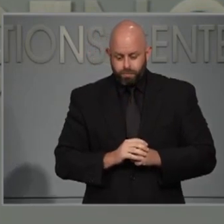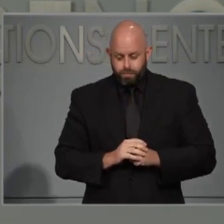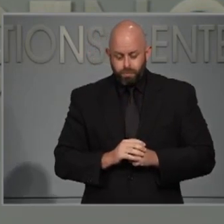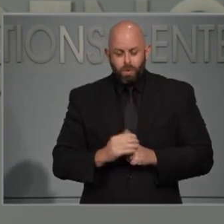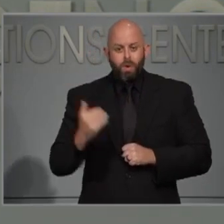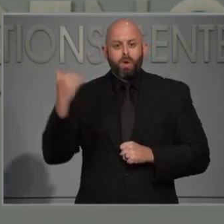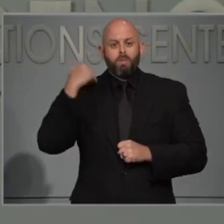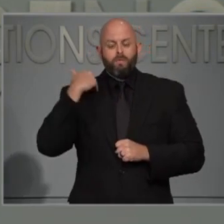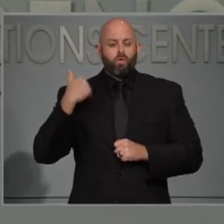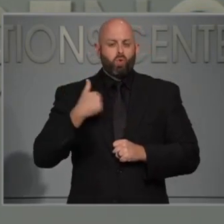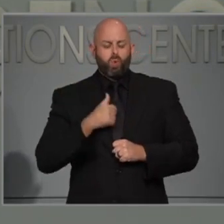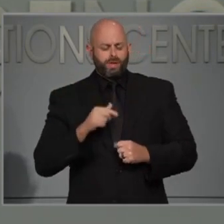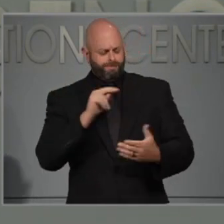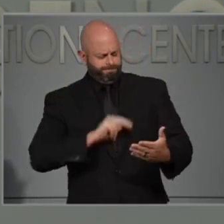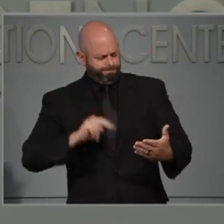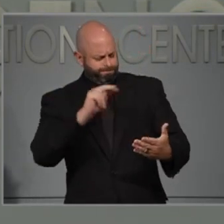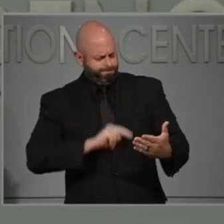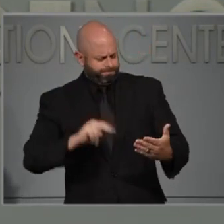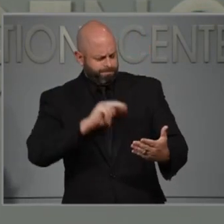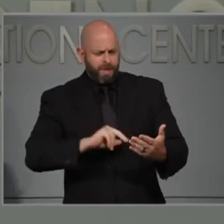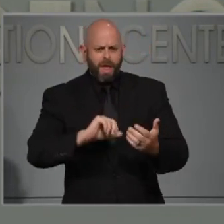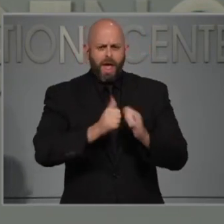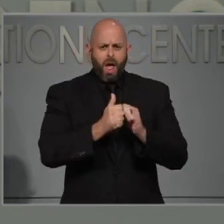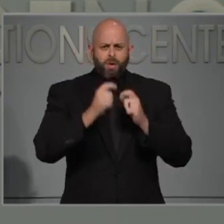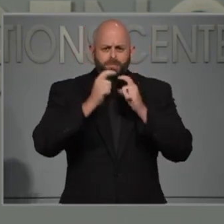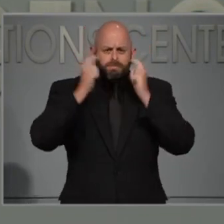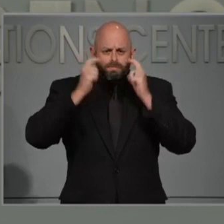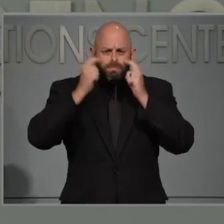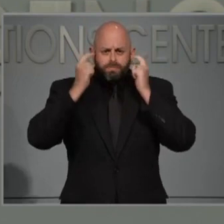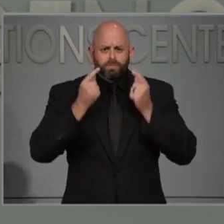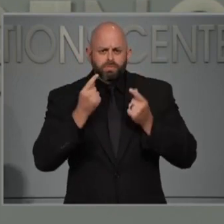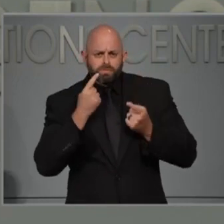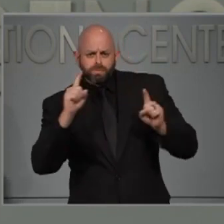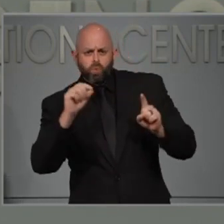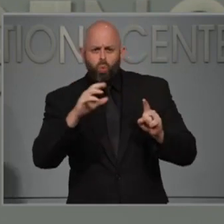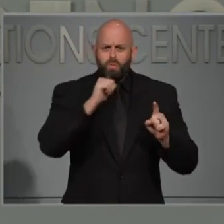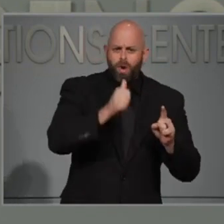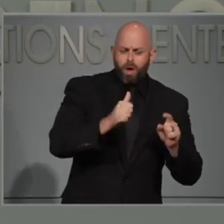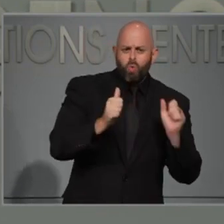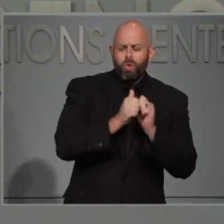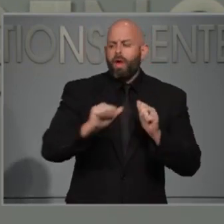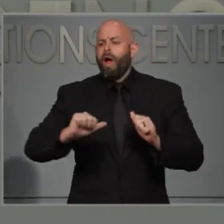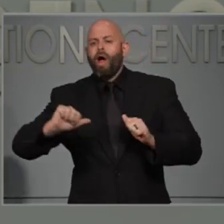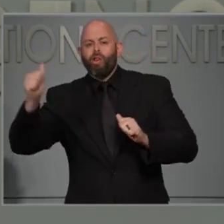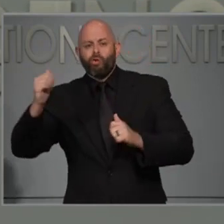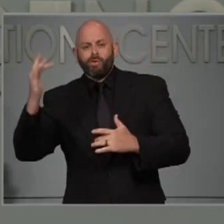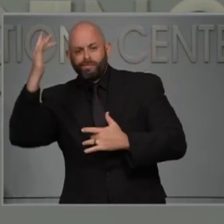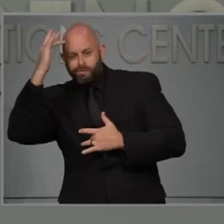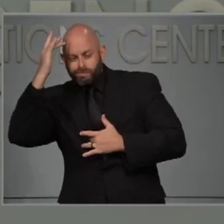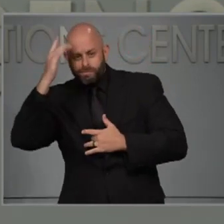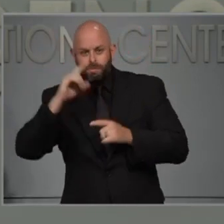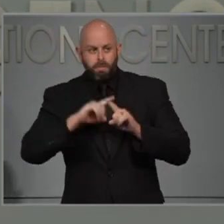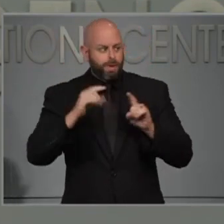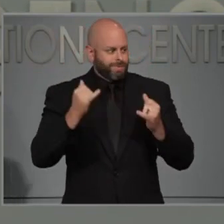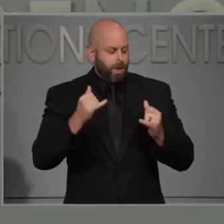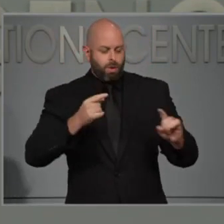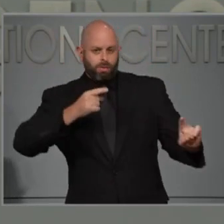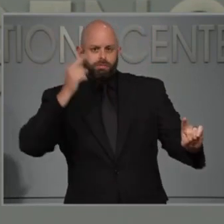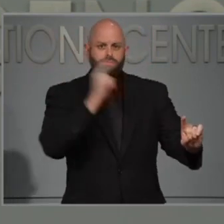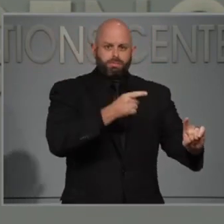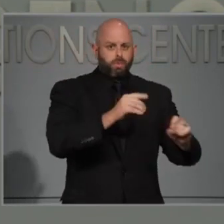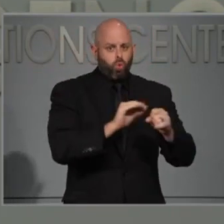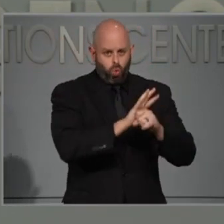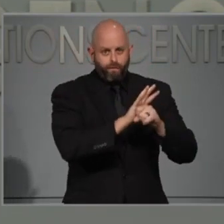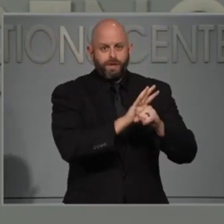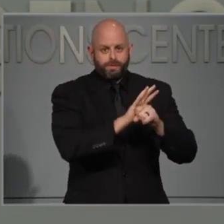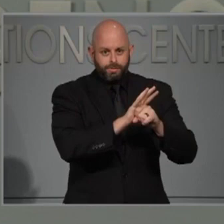face coverings, look for other viral respiratory illness. Now we have published studies with a lot of different methodologies that continue